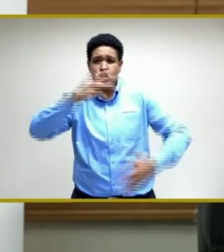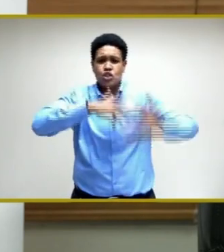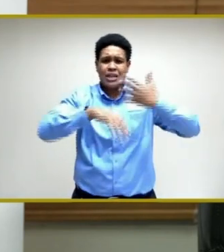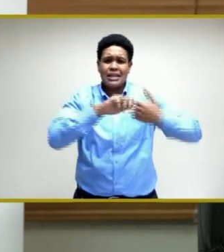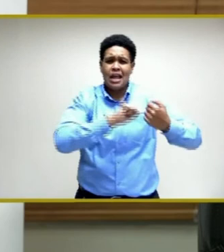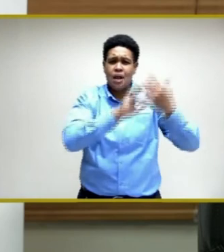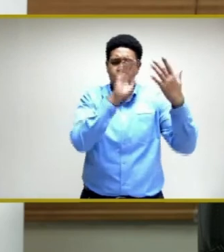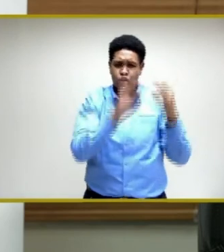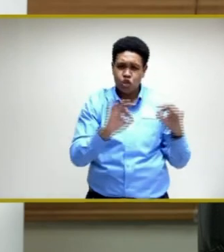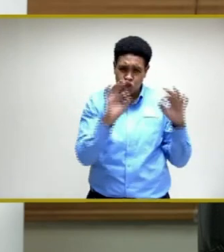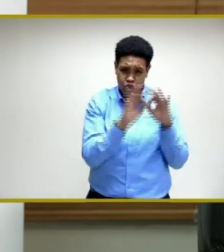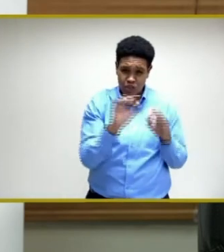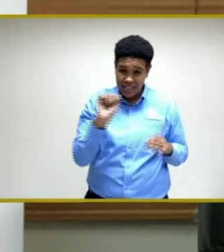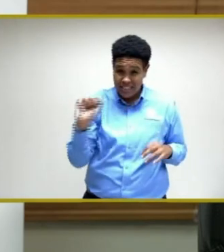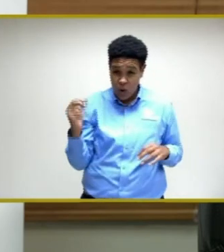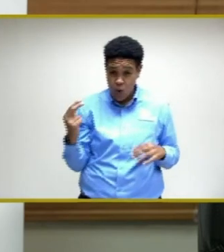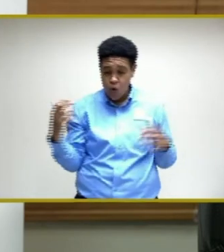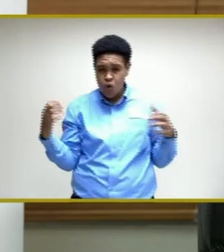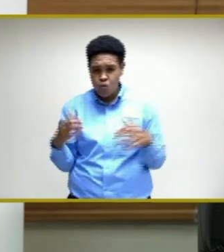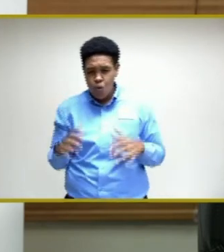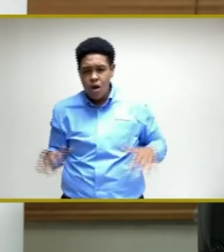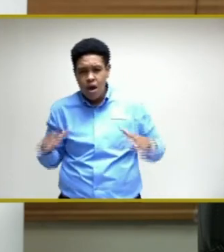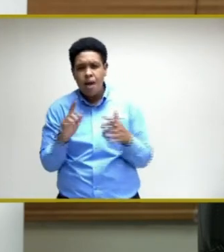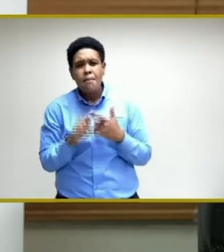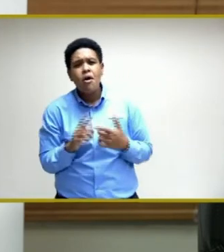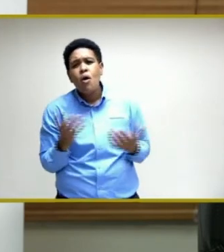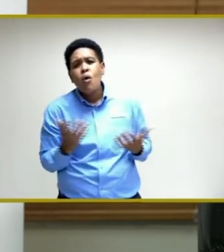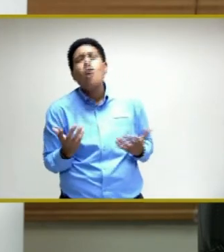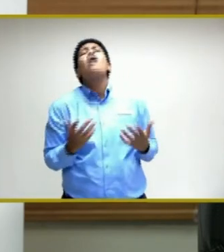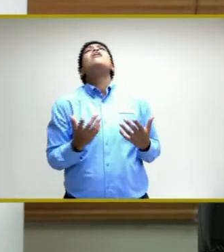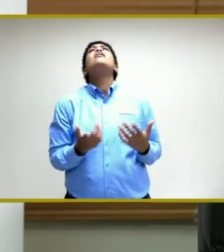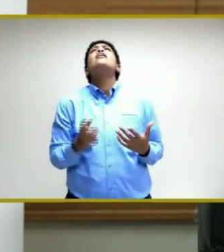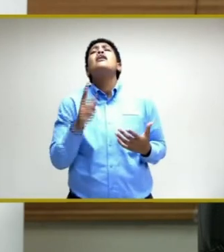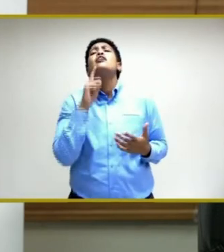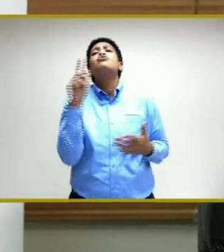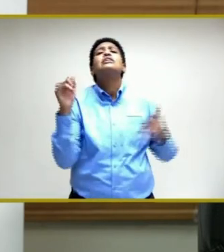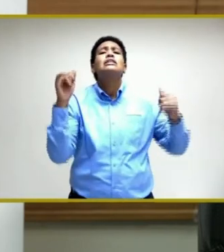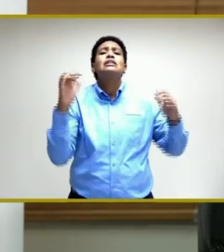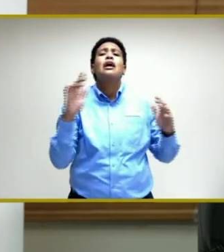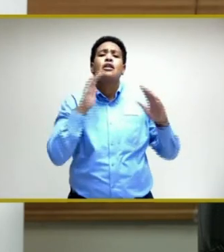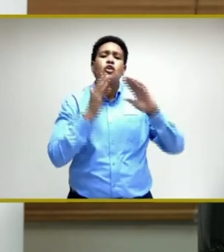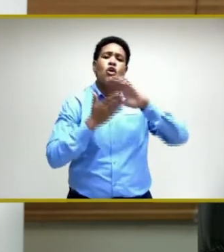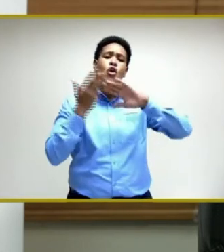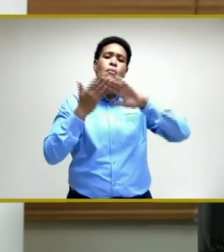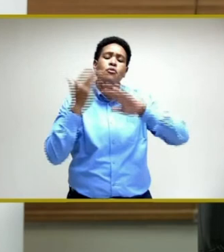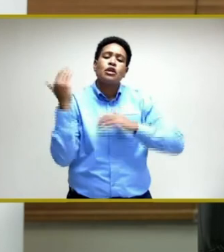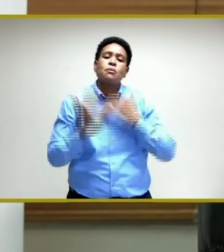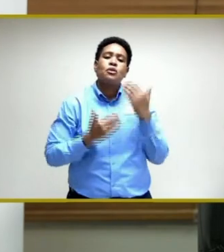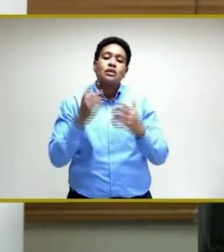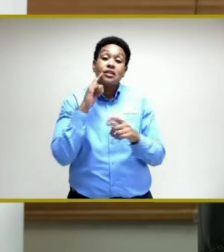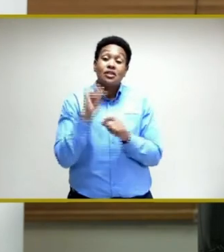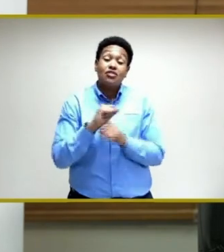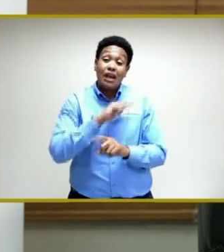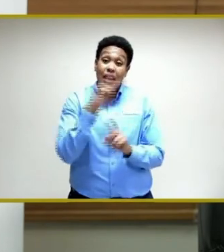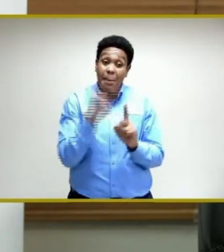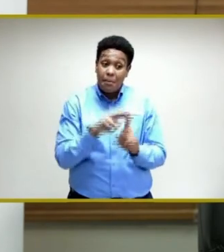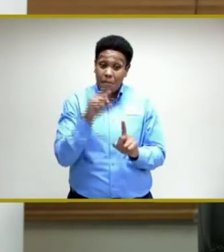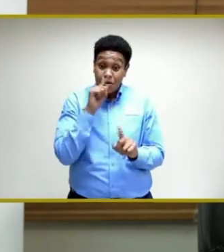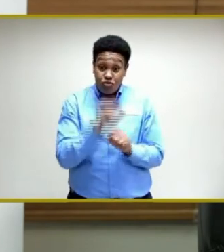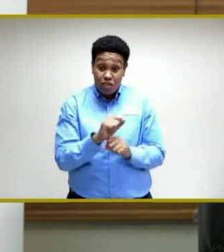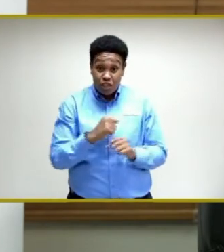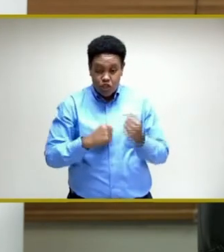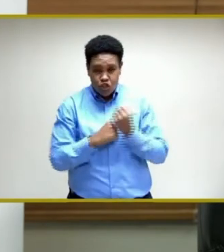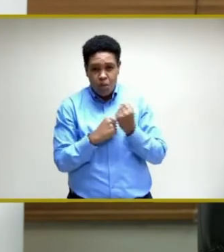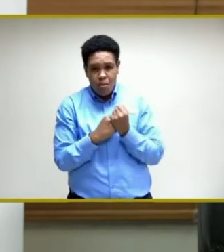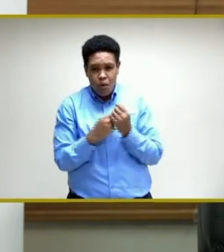stakeholder groups, and there is a standard operating procedure that is being implemented to support the build